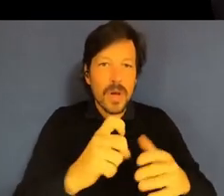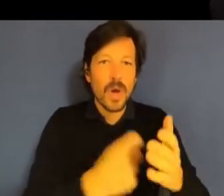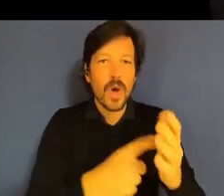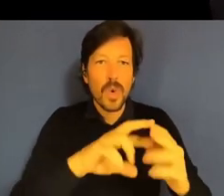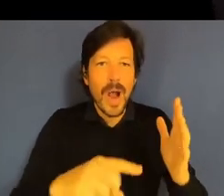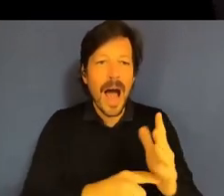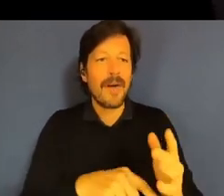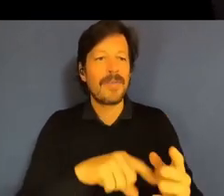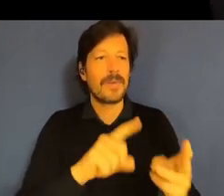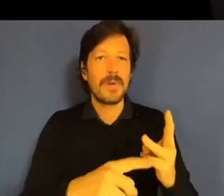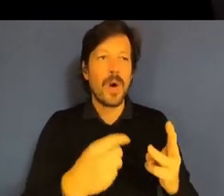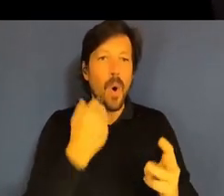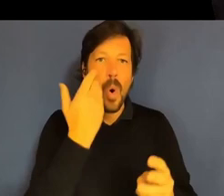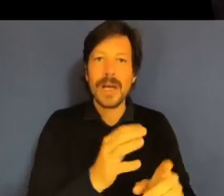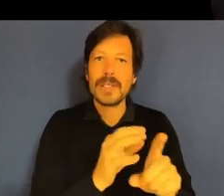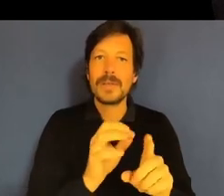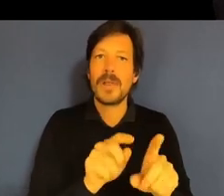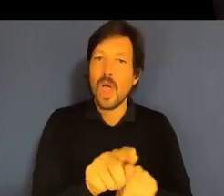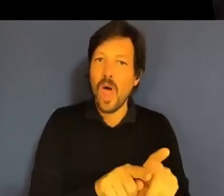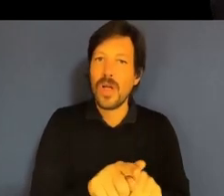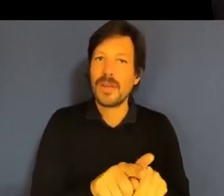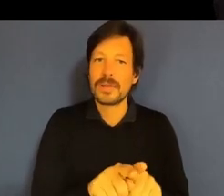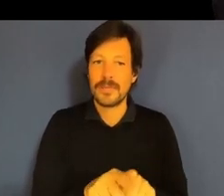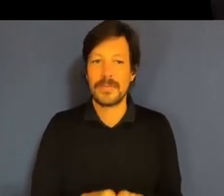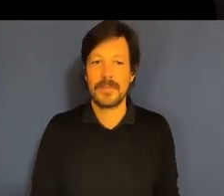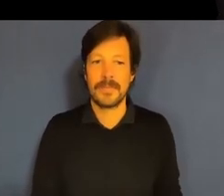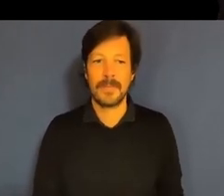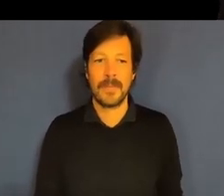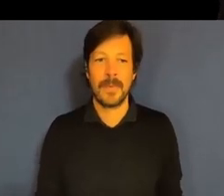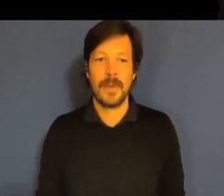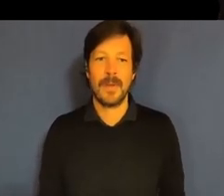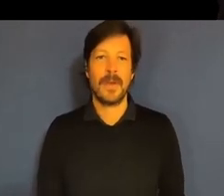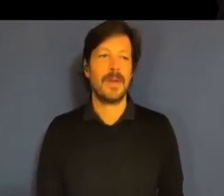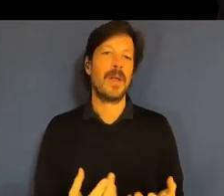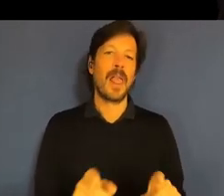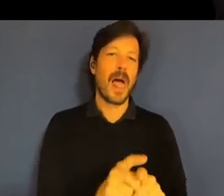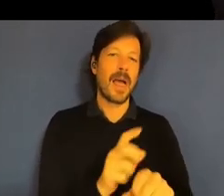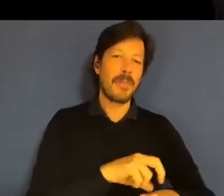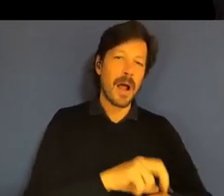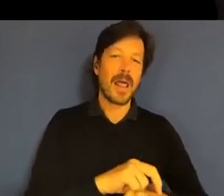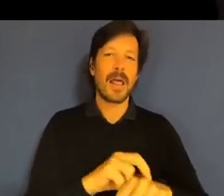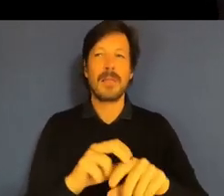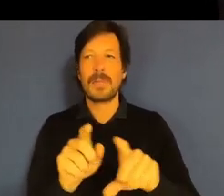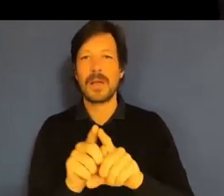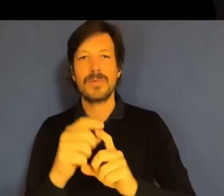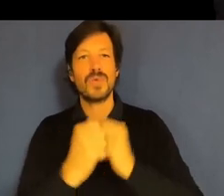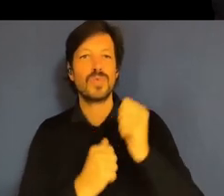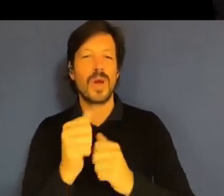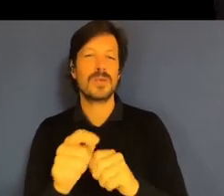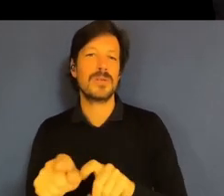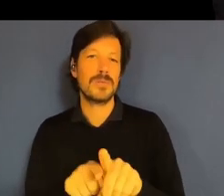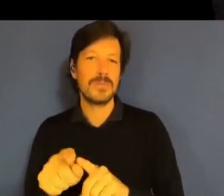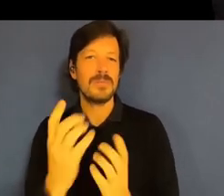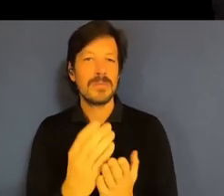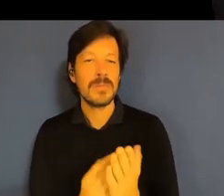And that, again, comes back to the apprenticeship idea as well as more formal structured learning. You look at the way we